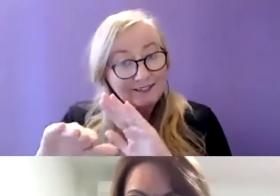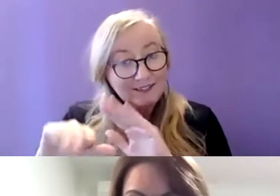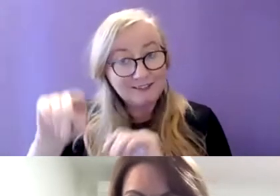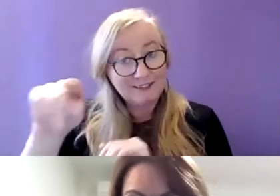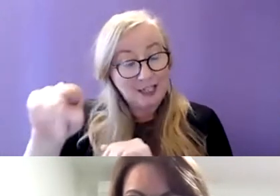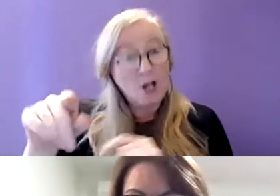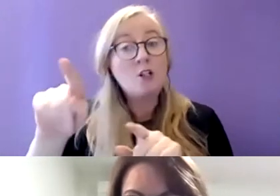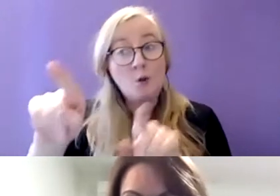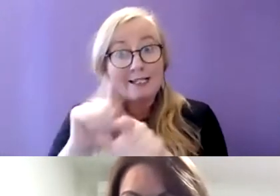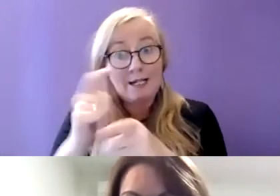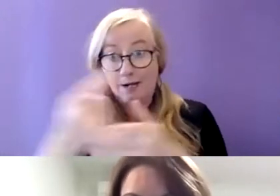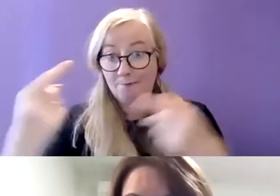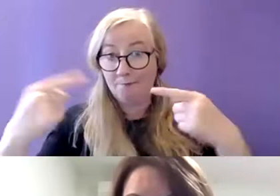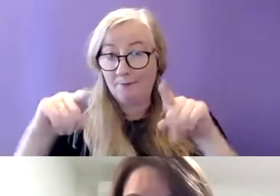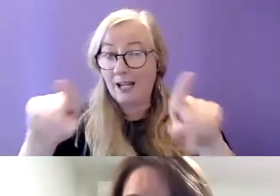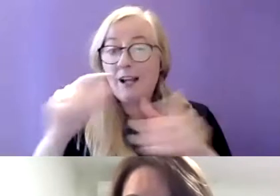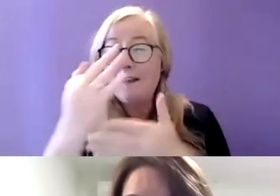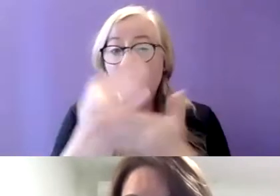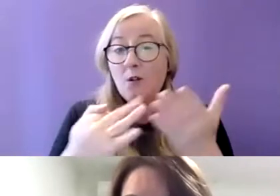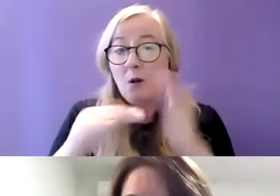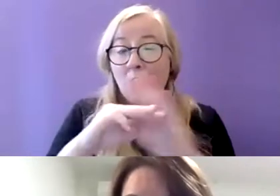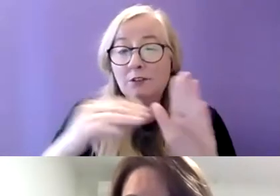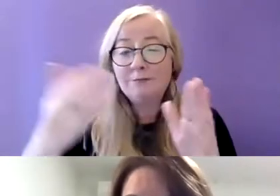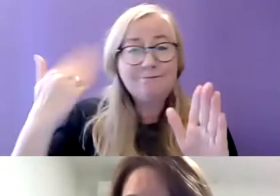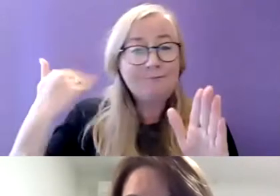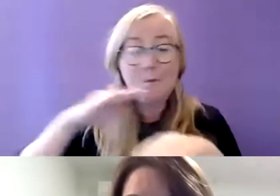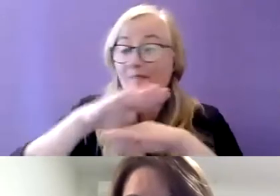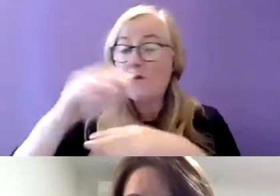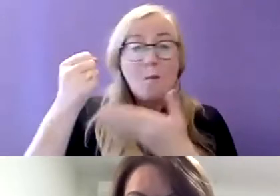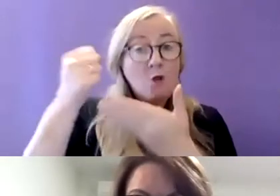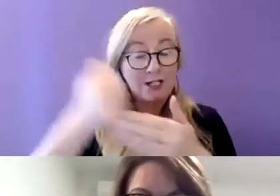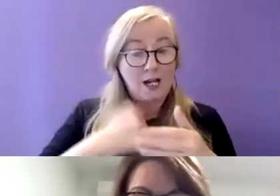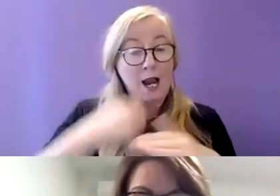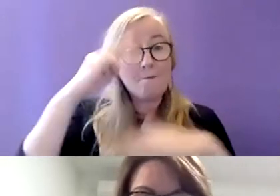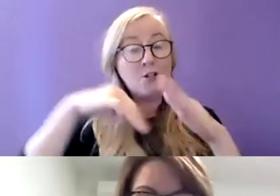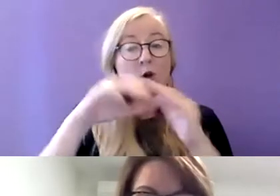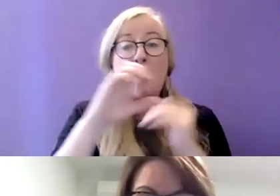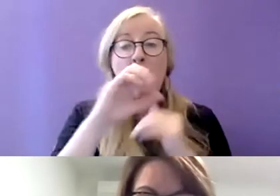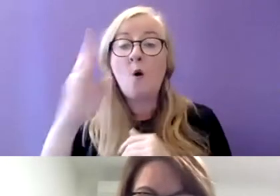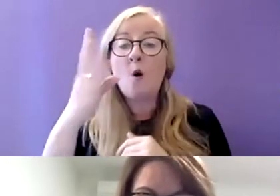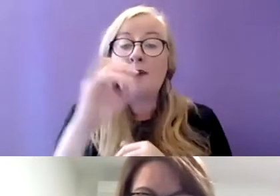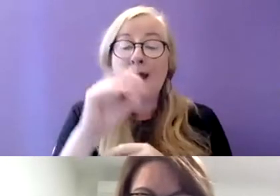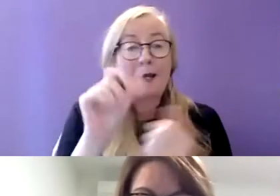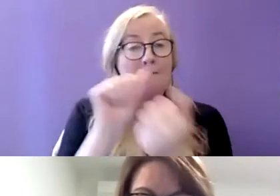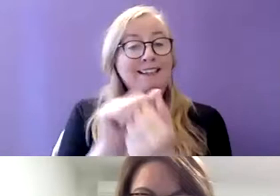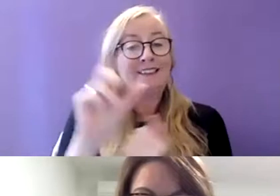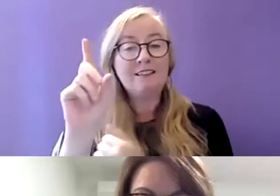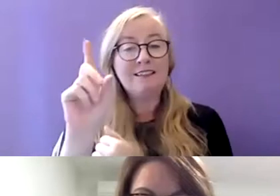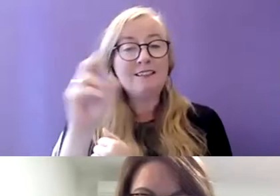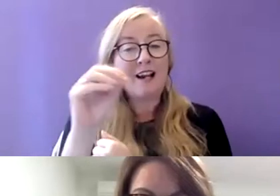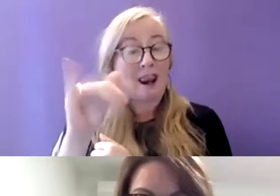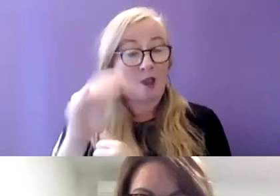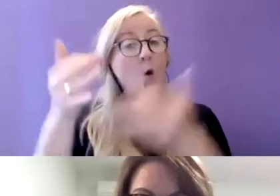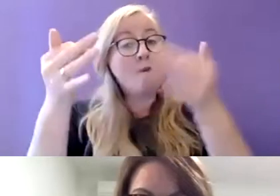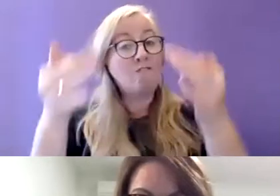parallel with that a couple of months back before the budget our minister minister O'Brien met with minister Donnelly and then at an official